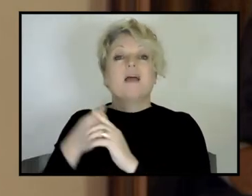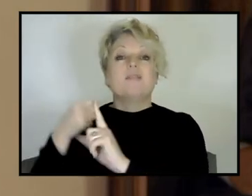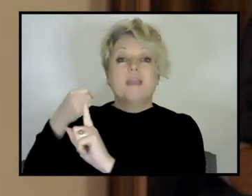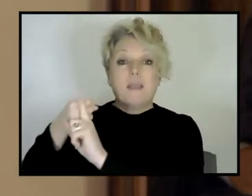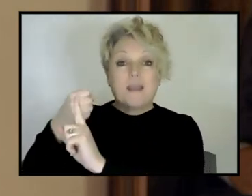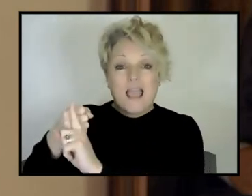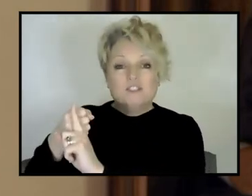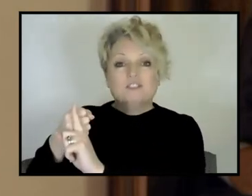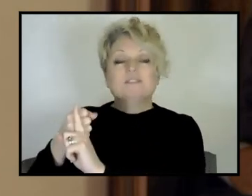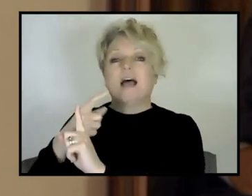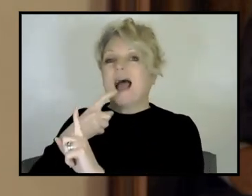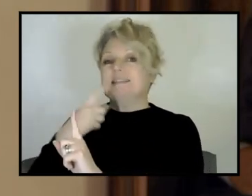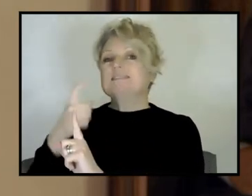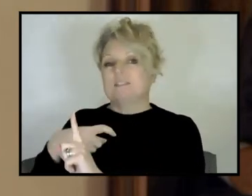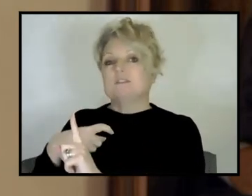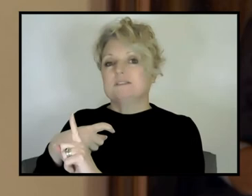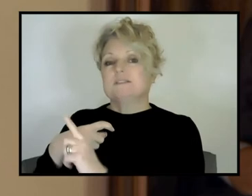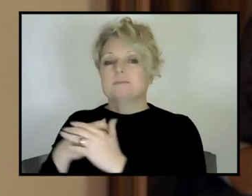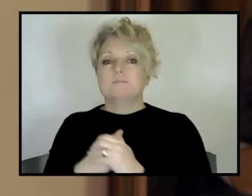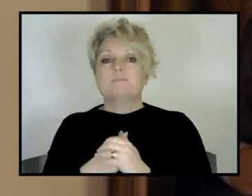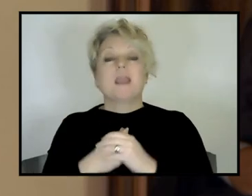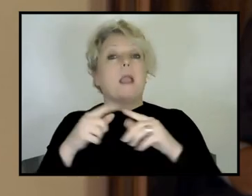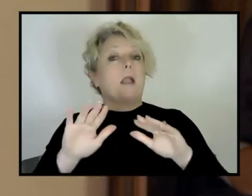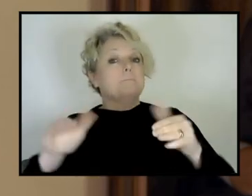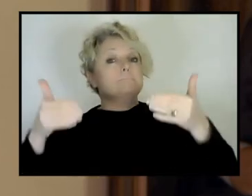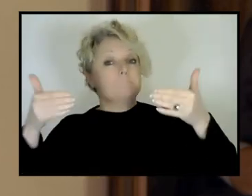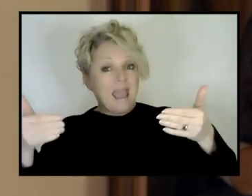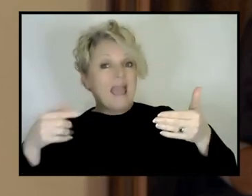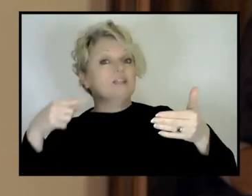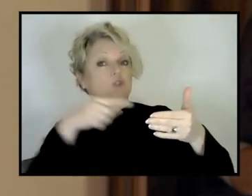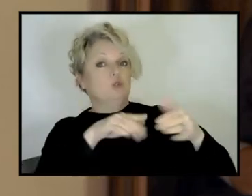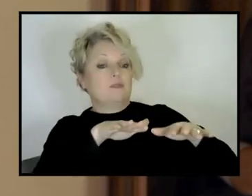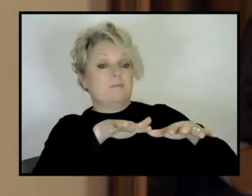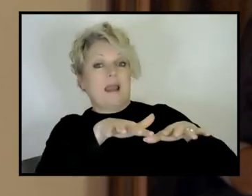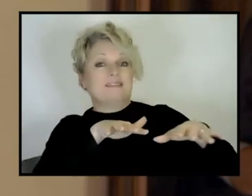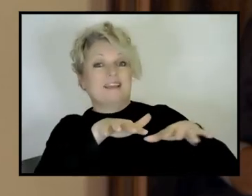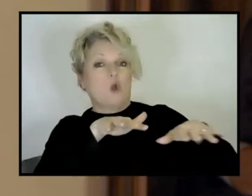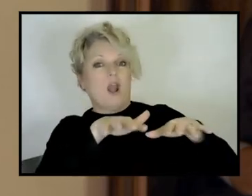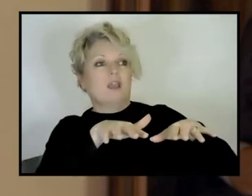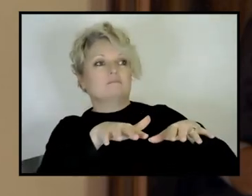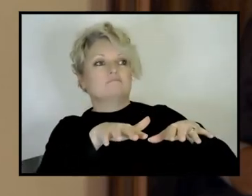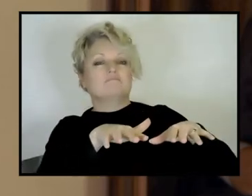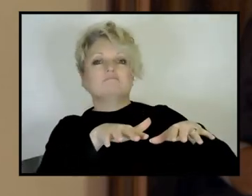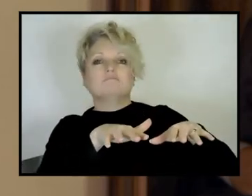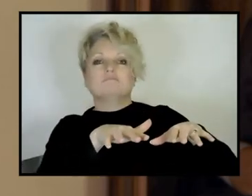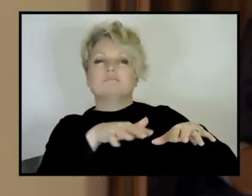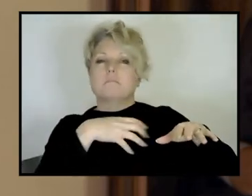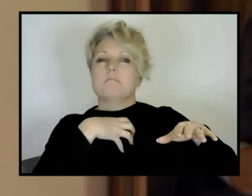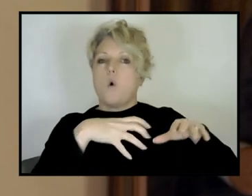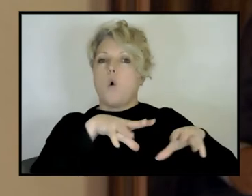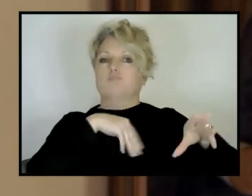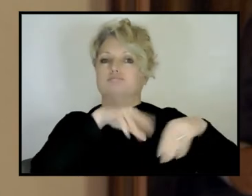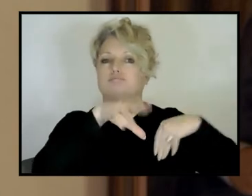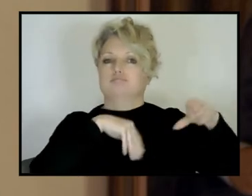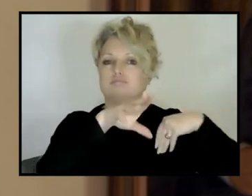that was put up to, um, the, uh, plate tectonics theory. There are parallels, yes, there obviously is resistance